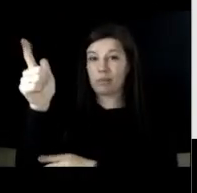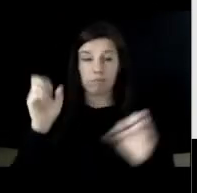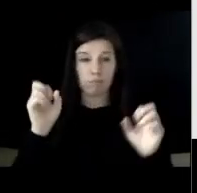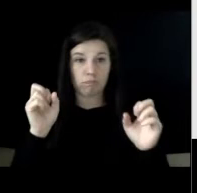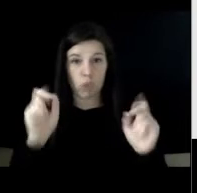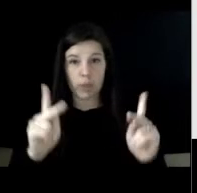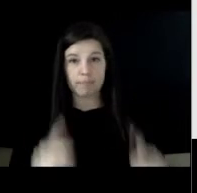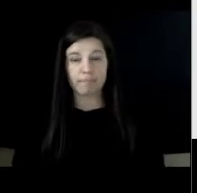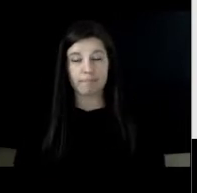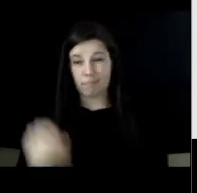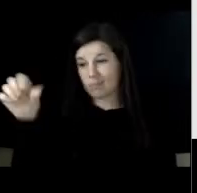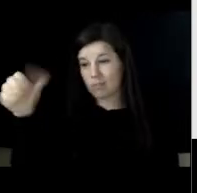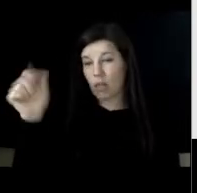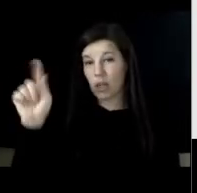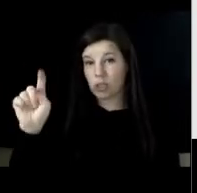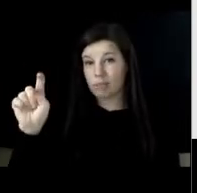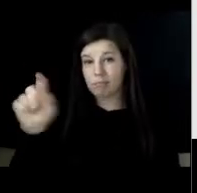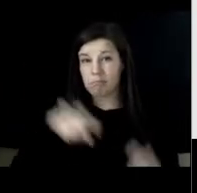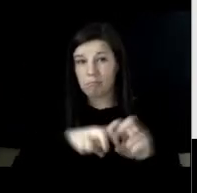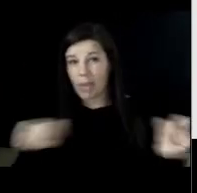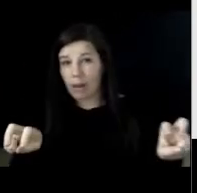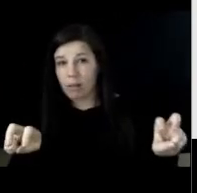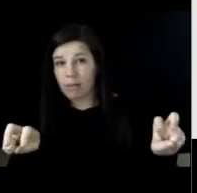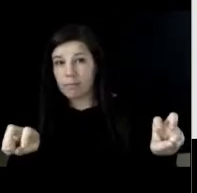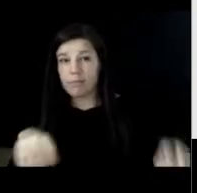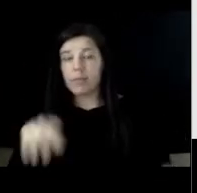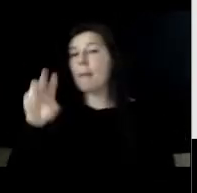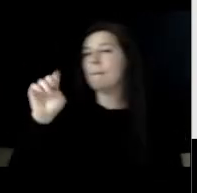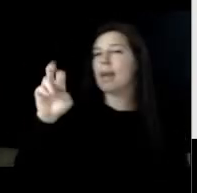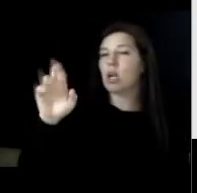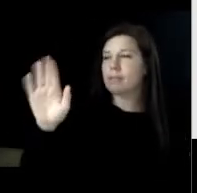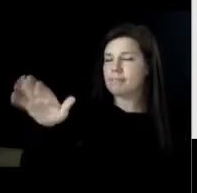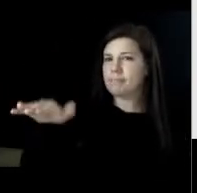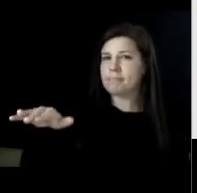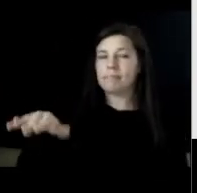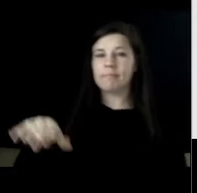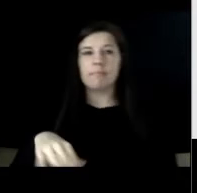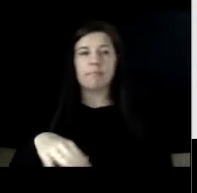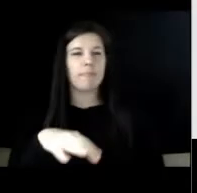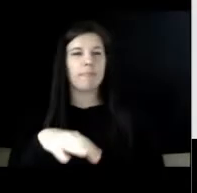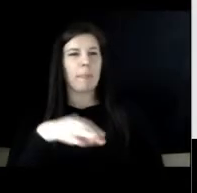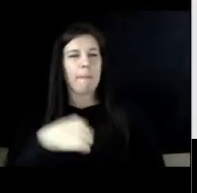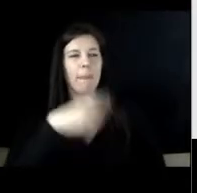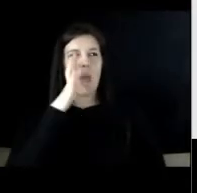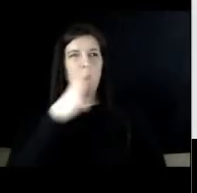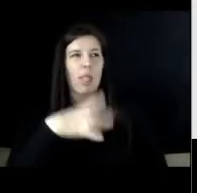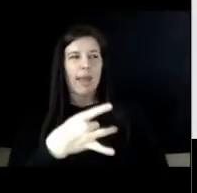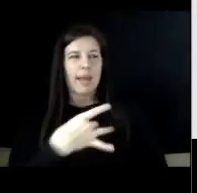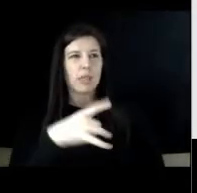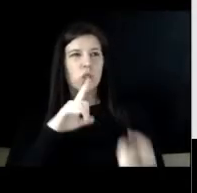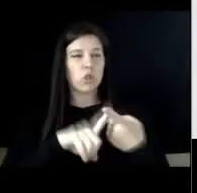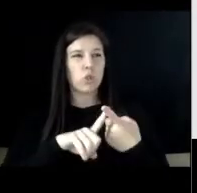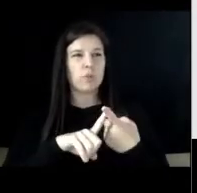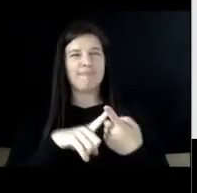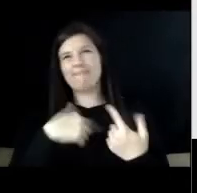anything else from any of my colleagues mayor yes commissioner i had um i would like to um